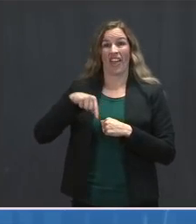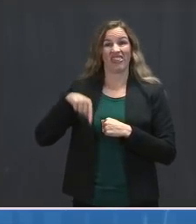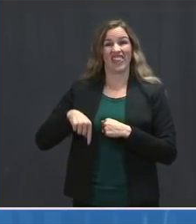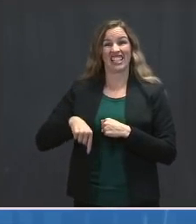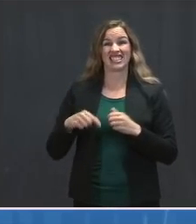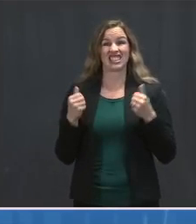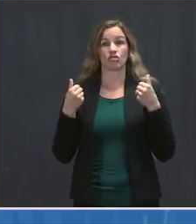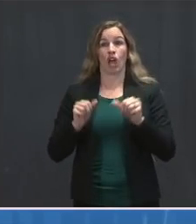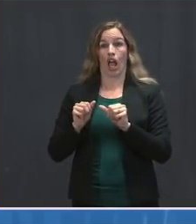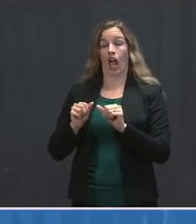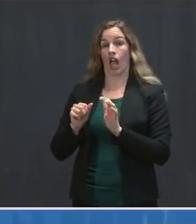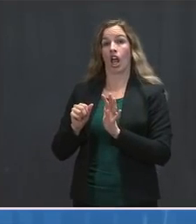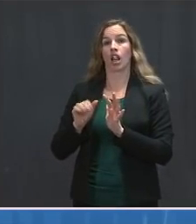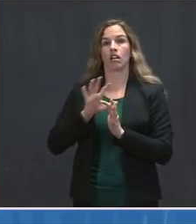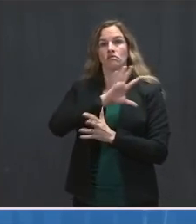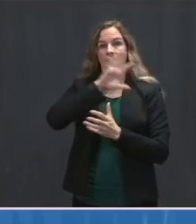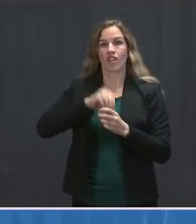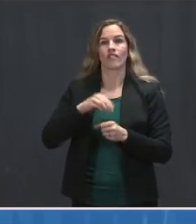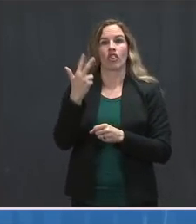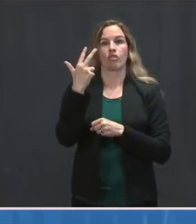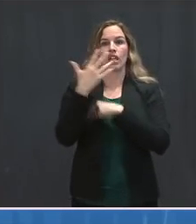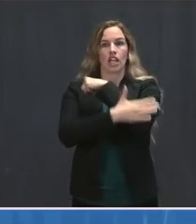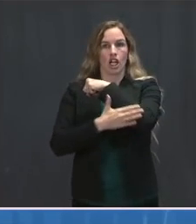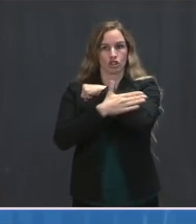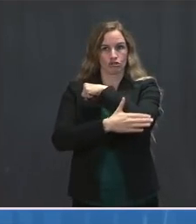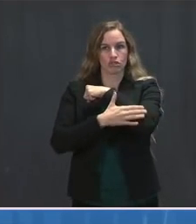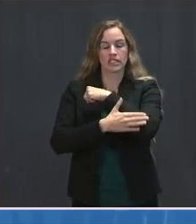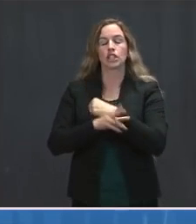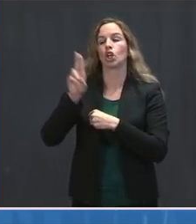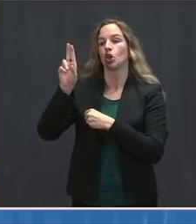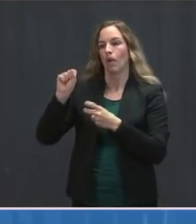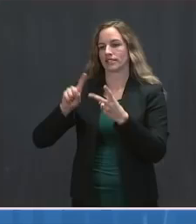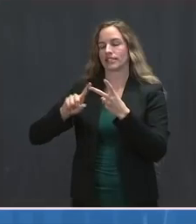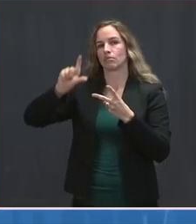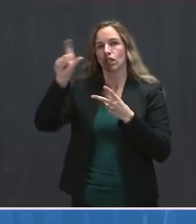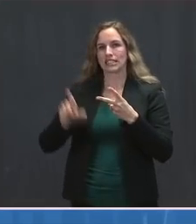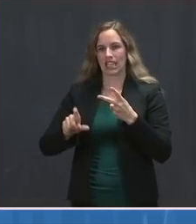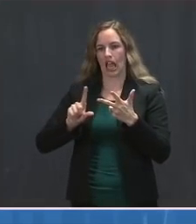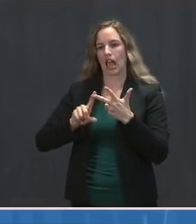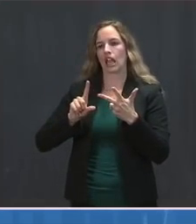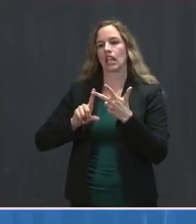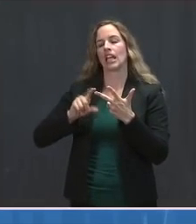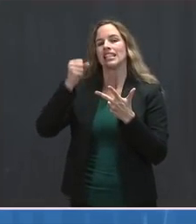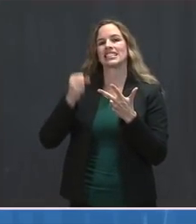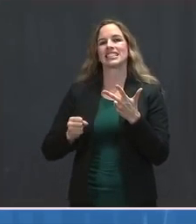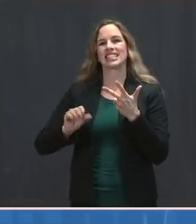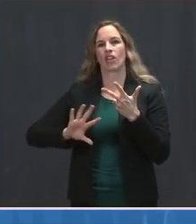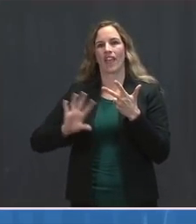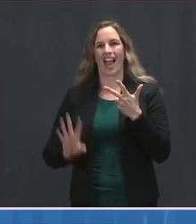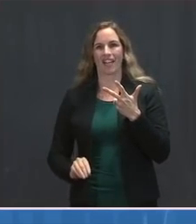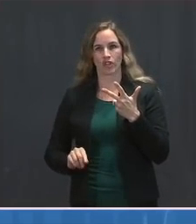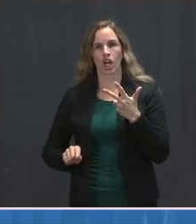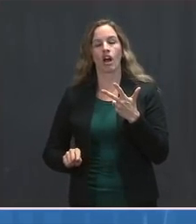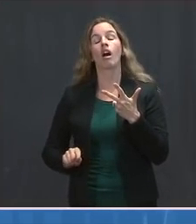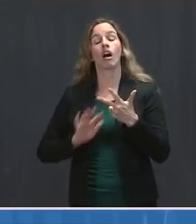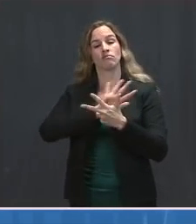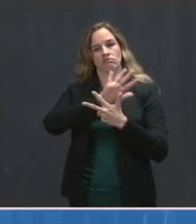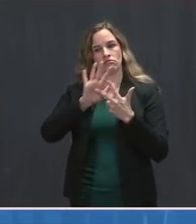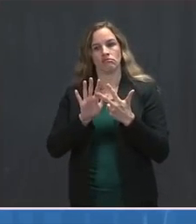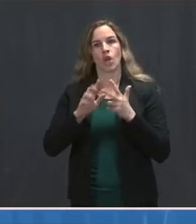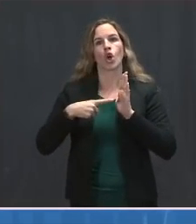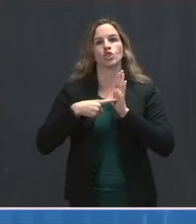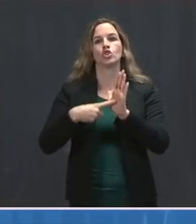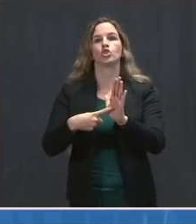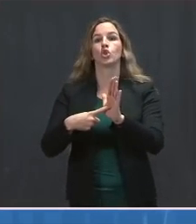which involved three countries, the United States, Brazil and the Republic of South Africa, showed a overall efficacy of